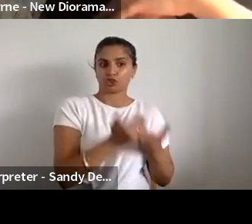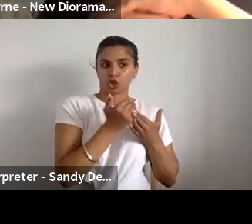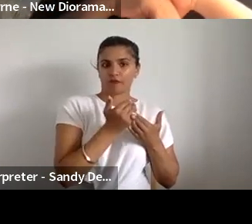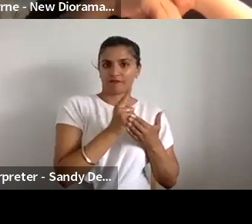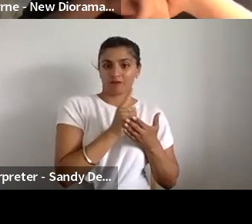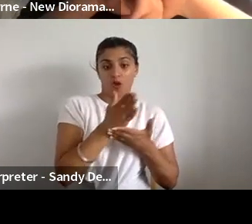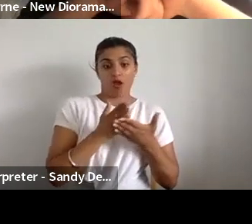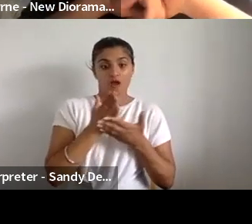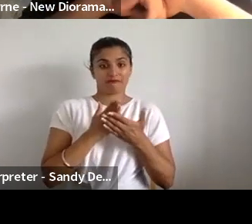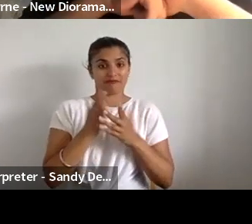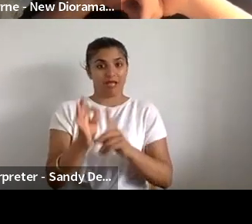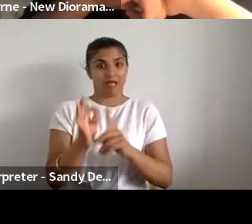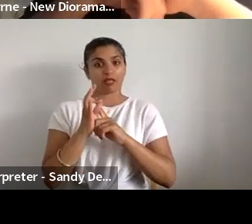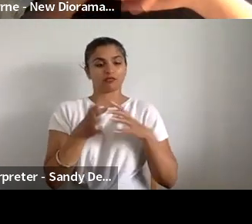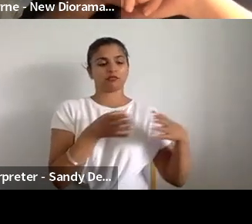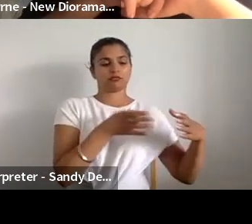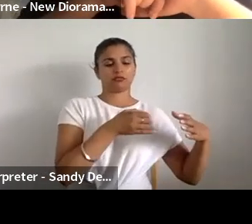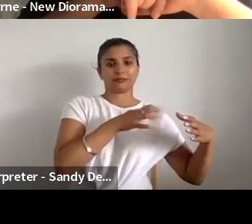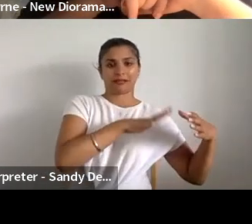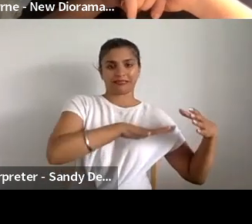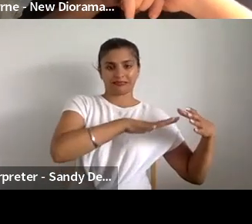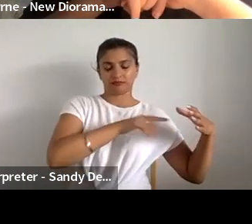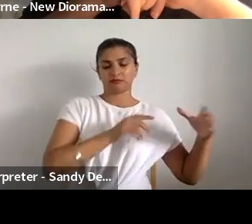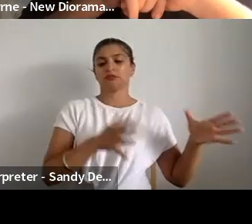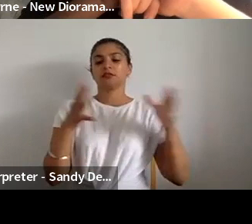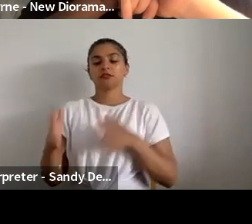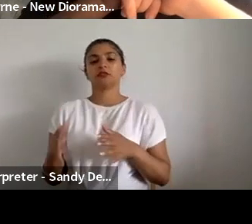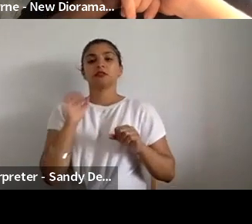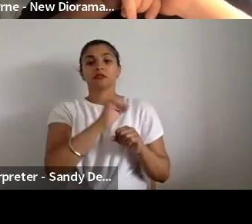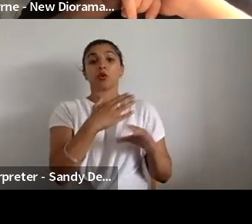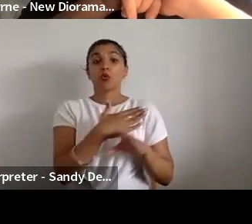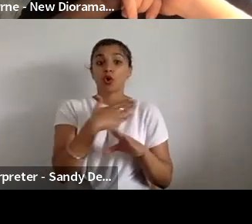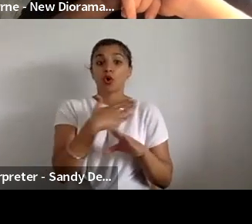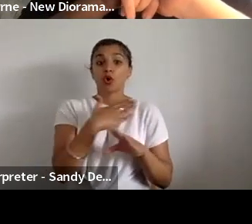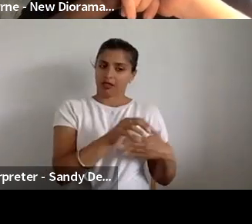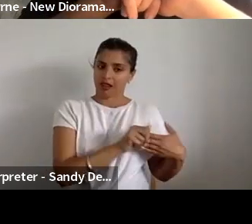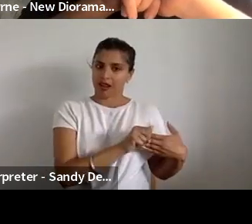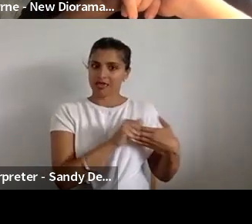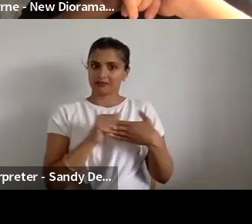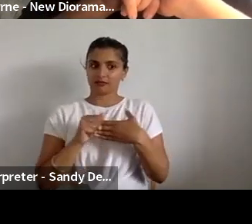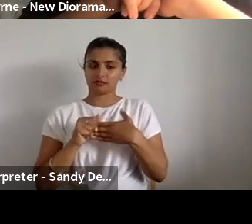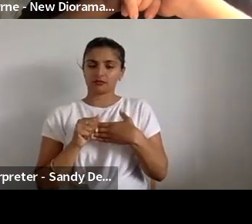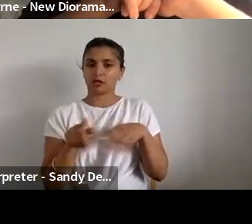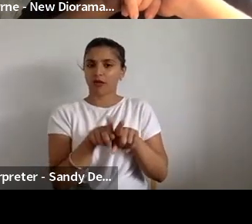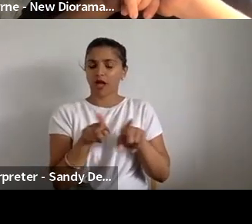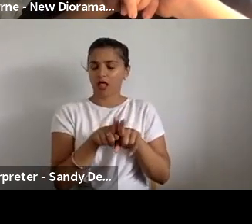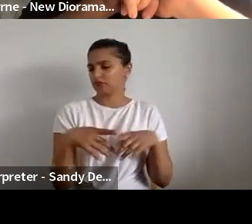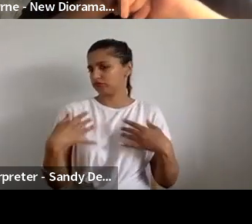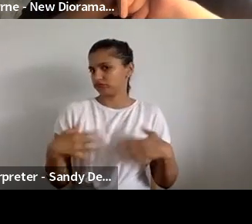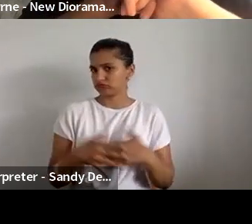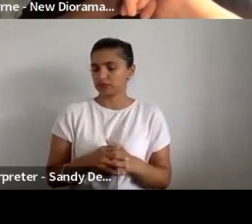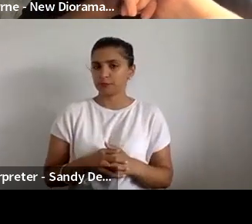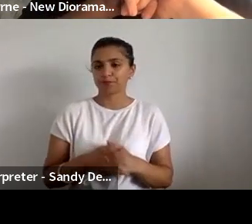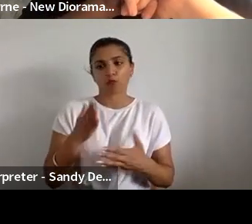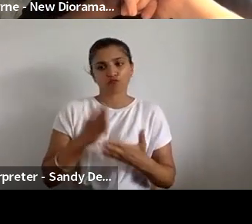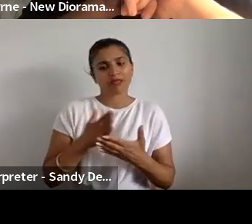that was being led by those artists. So that was a big thing that came up in our in our